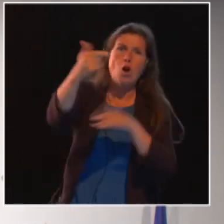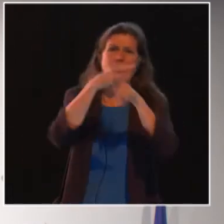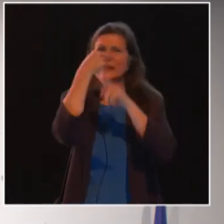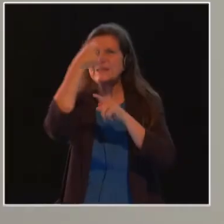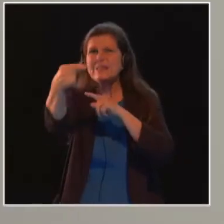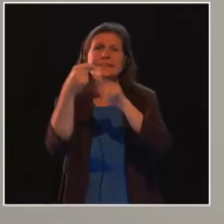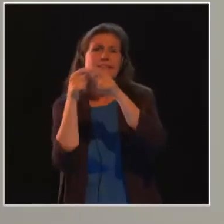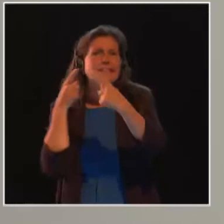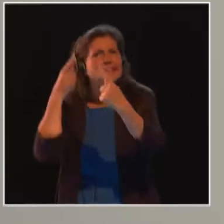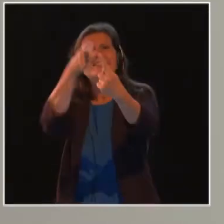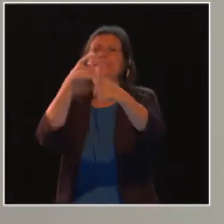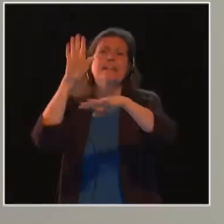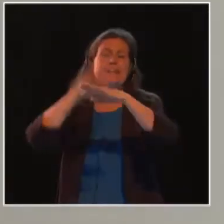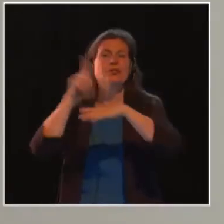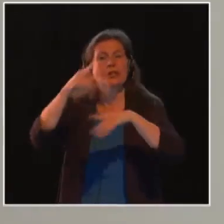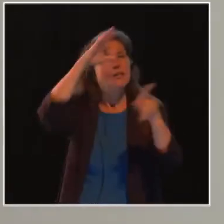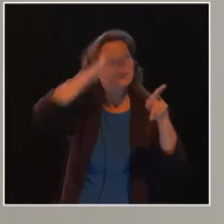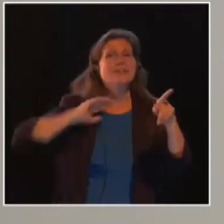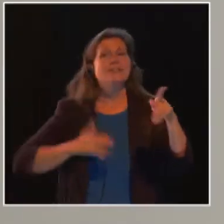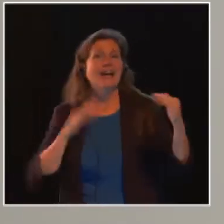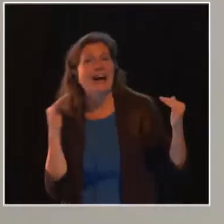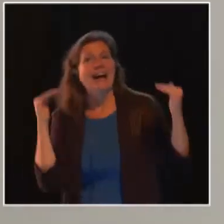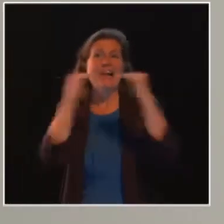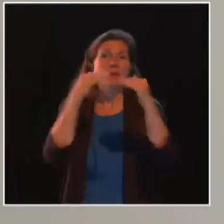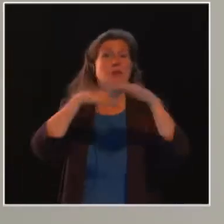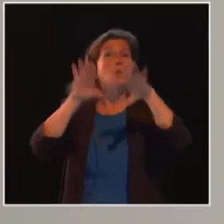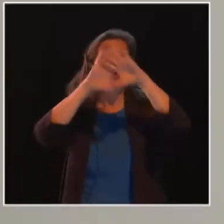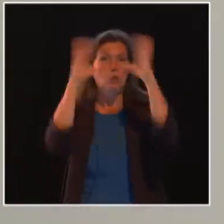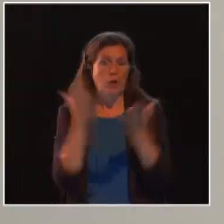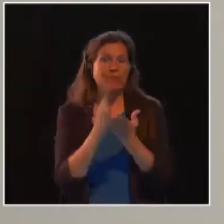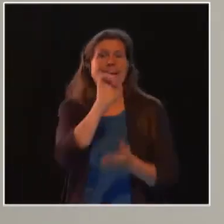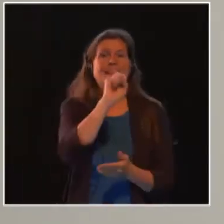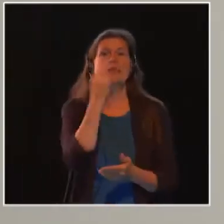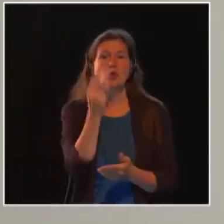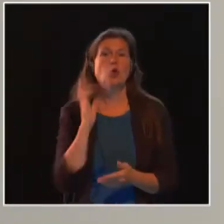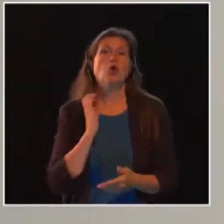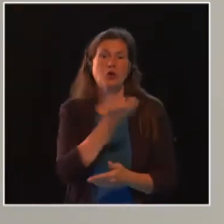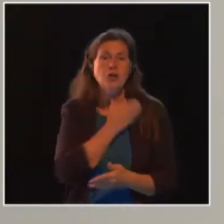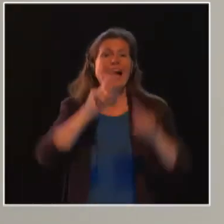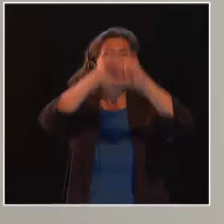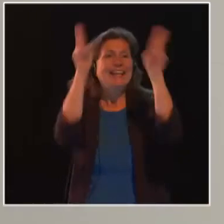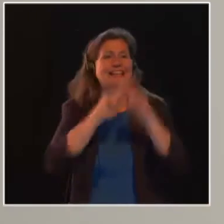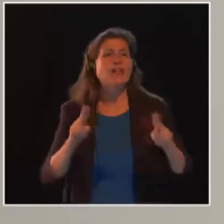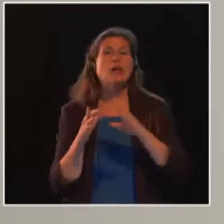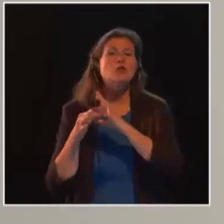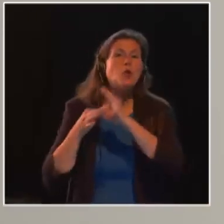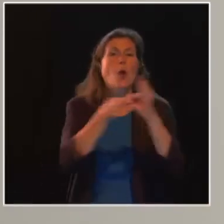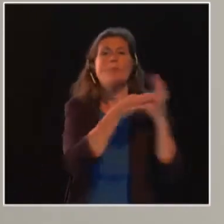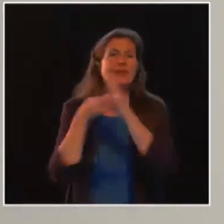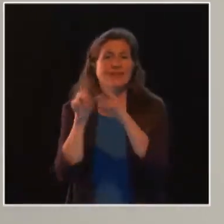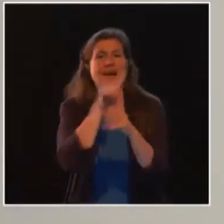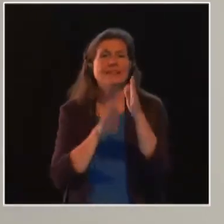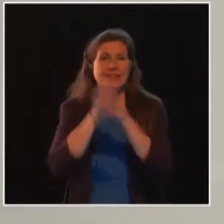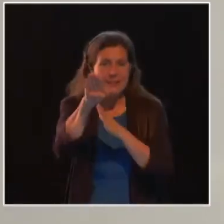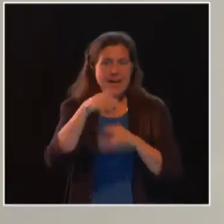champion this initiative and gender equality across the globe, EU Commissioner for International Cooperation and Development, Mr.